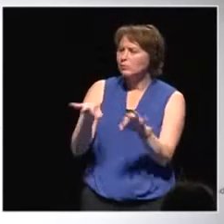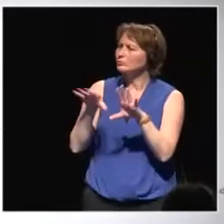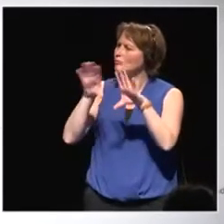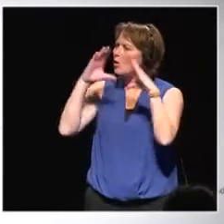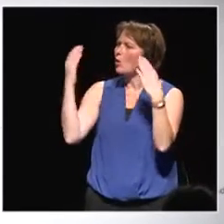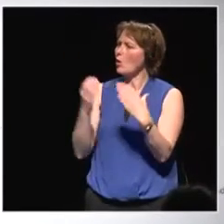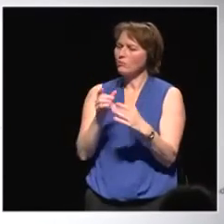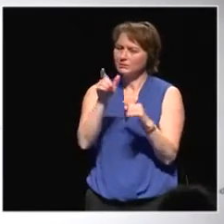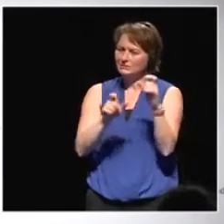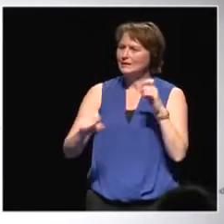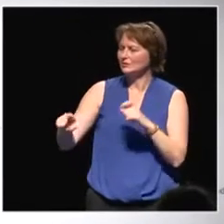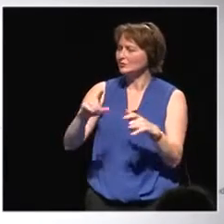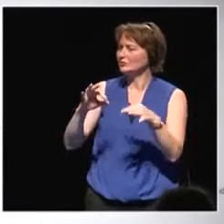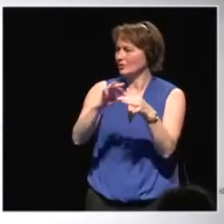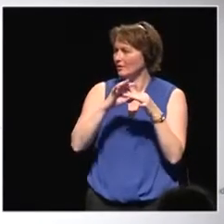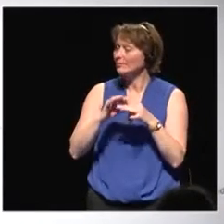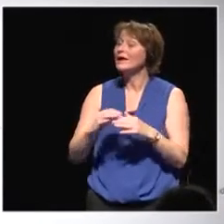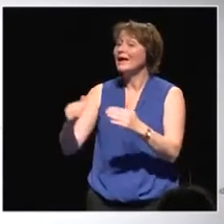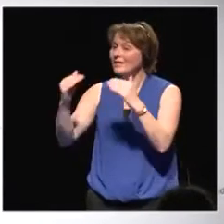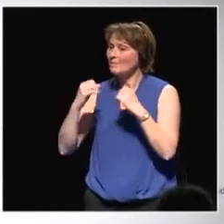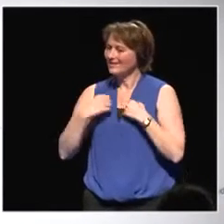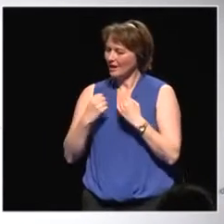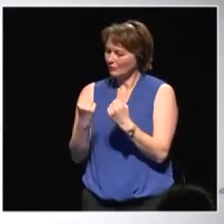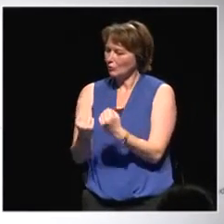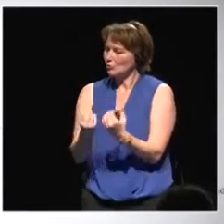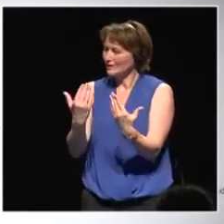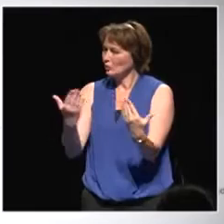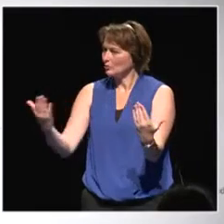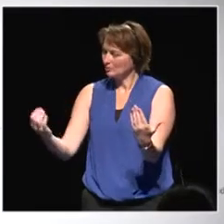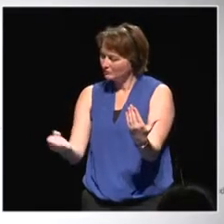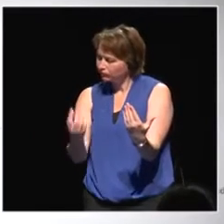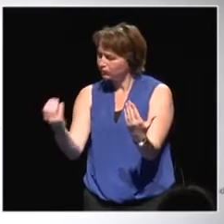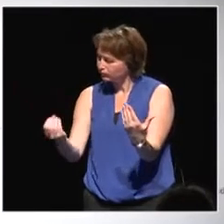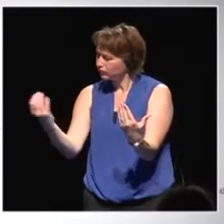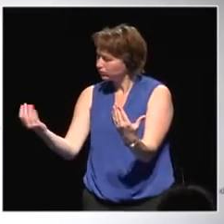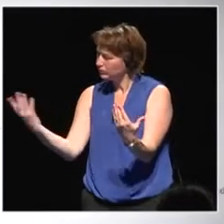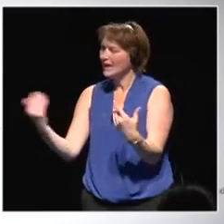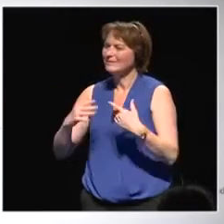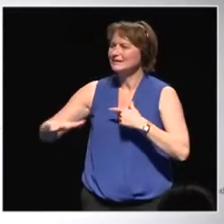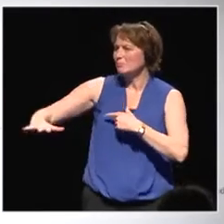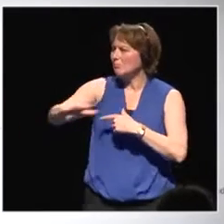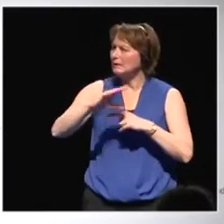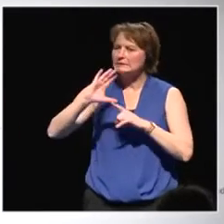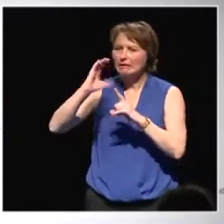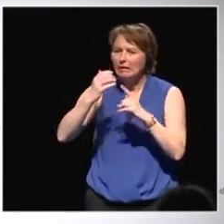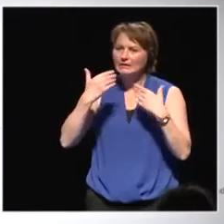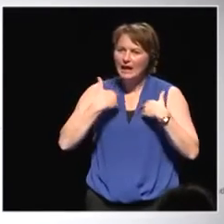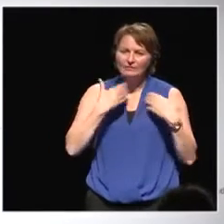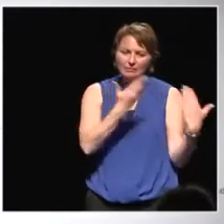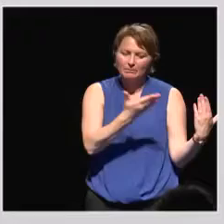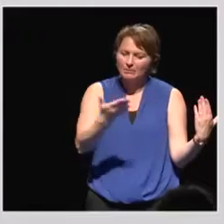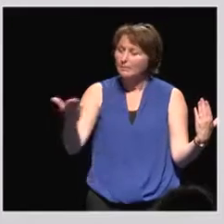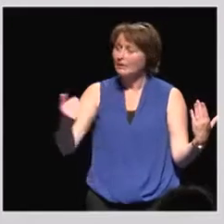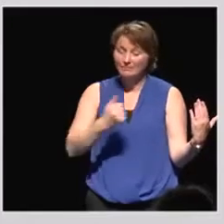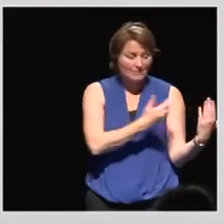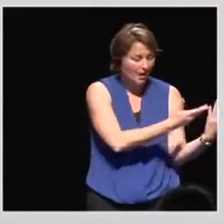citizenship. And then, of course, we need to have the resources, we need to have the space, we need to have the culture of doing these things. And we